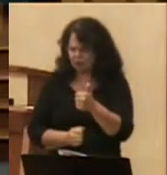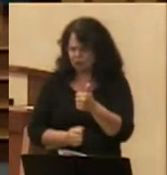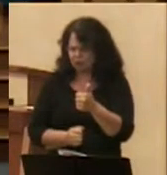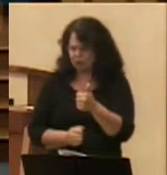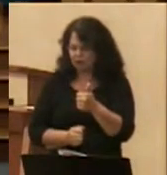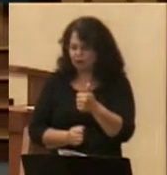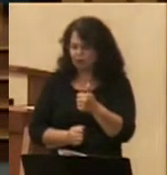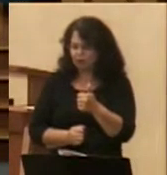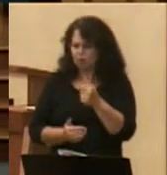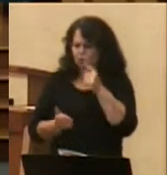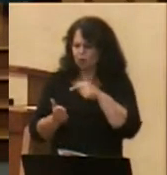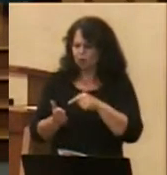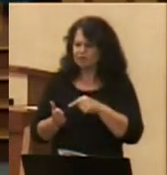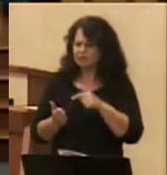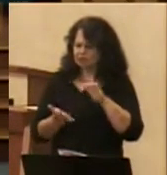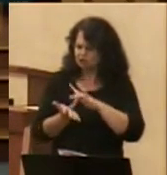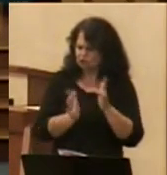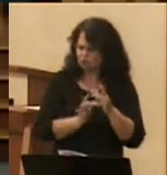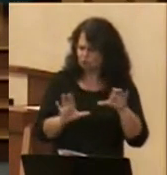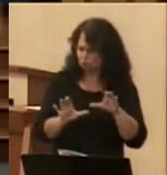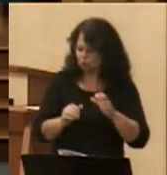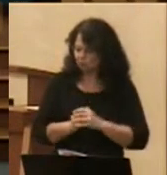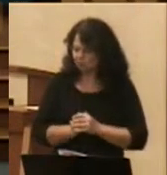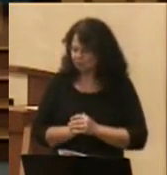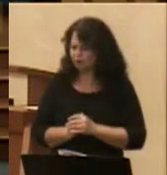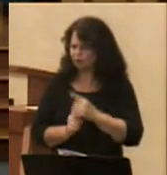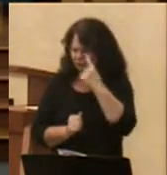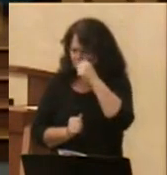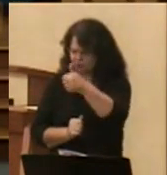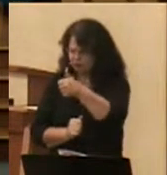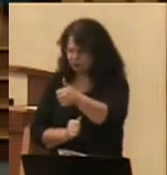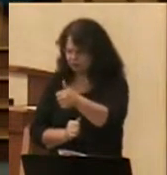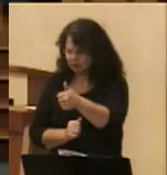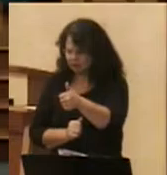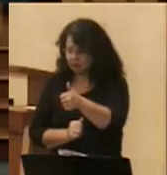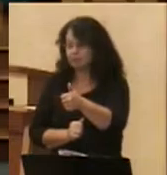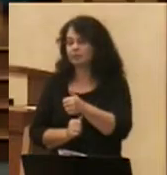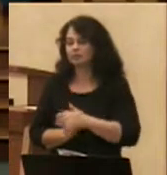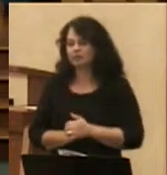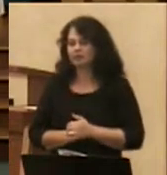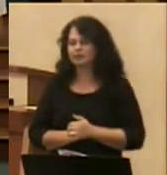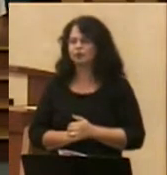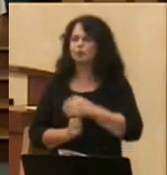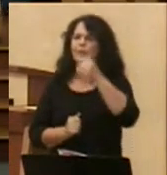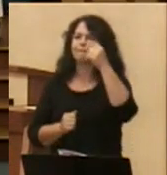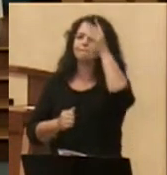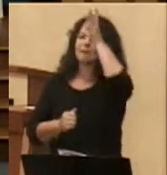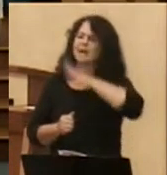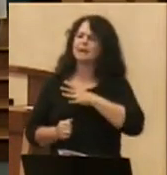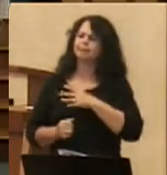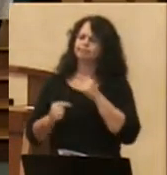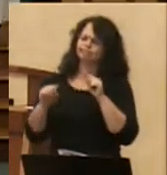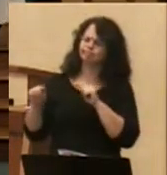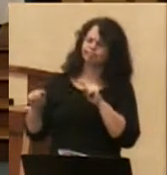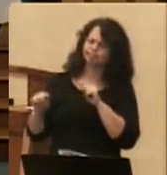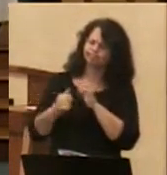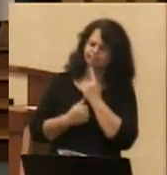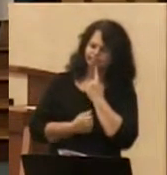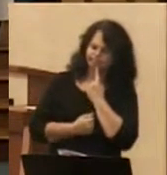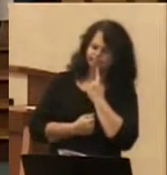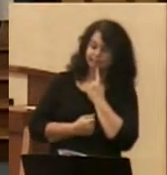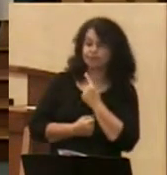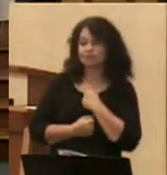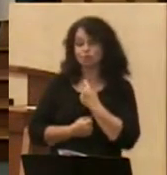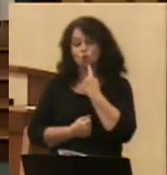A man thought about that for a minute and he said to the clerk, Well, I'm quite sure that Jesus would not pay $17